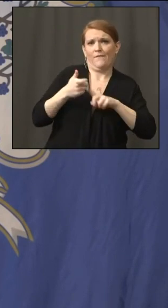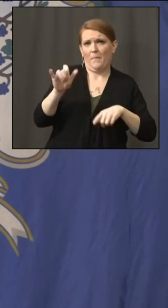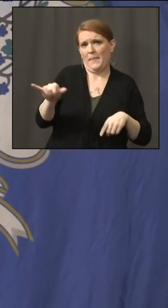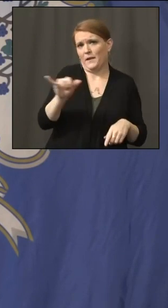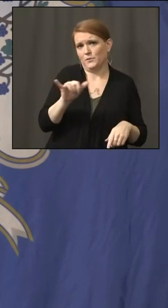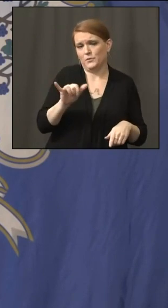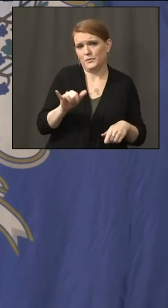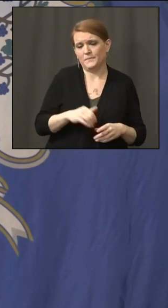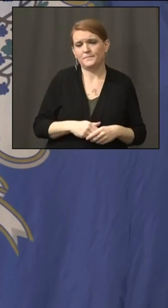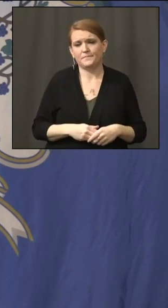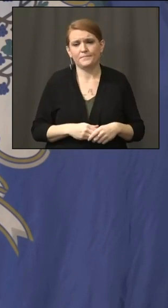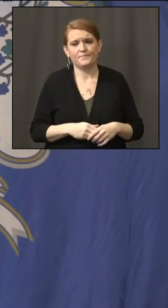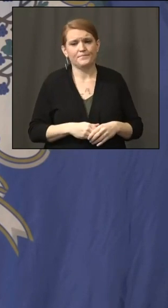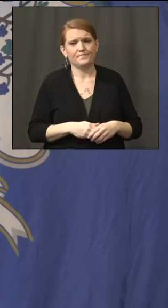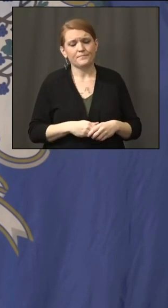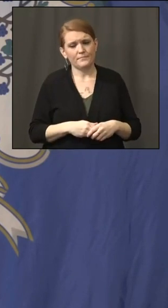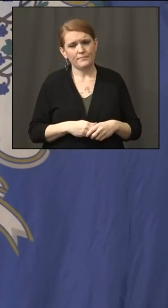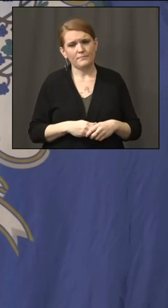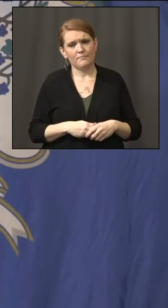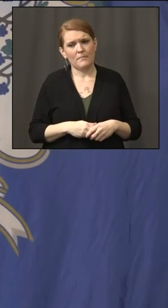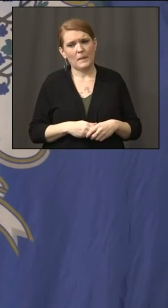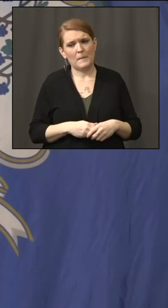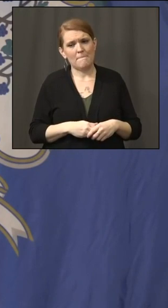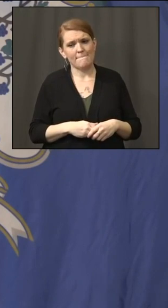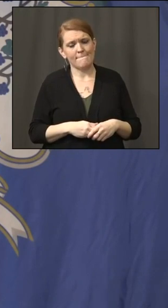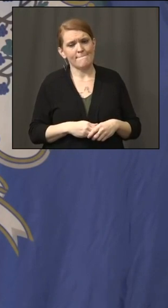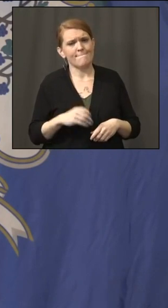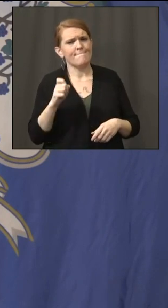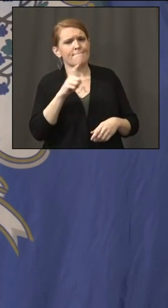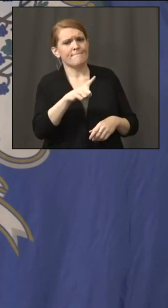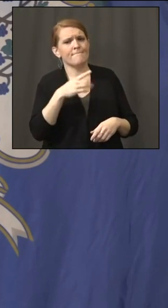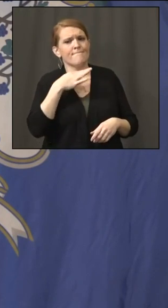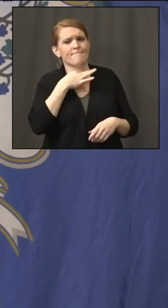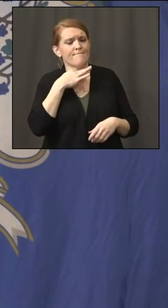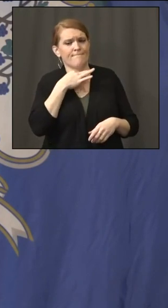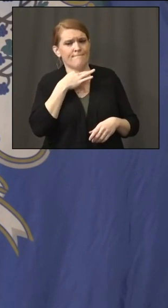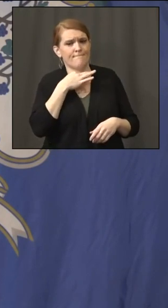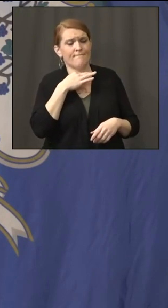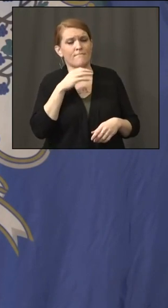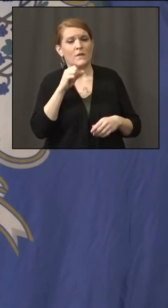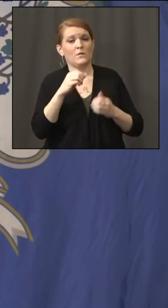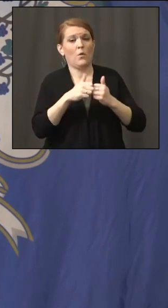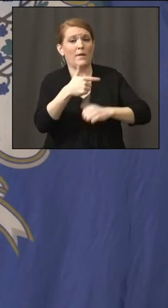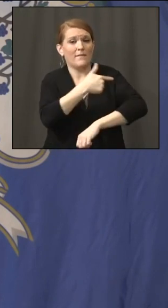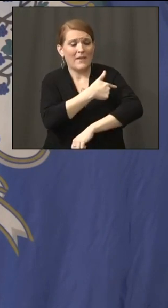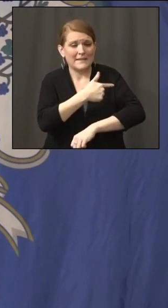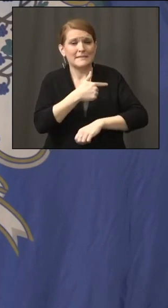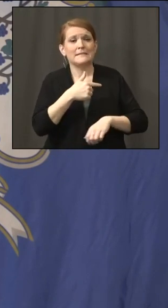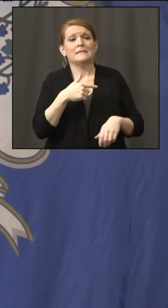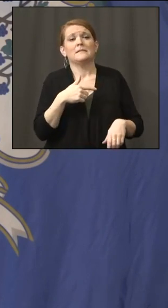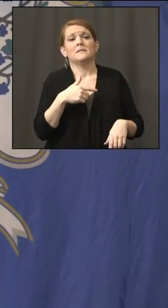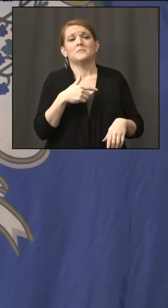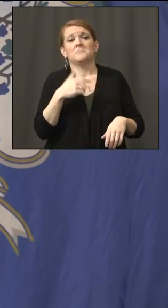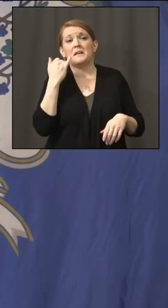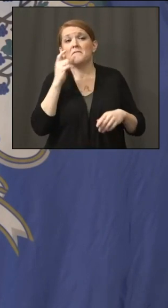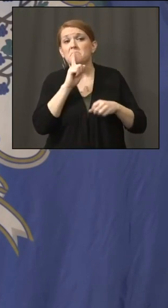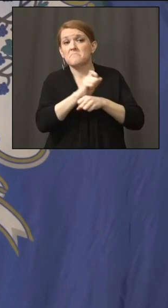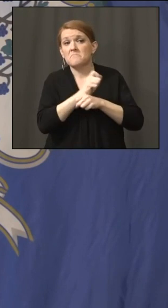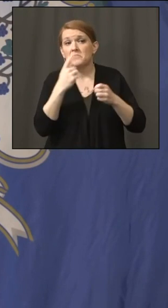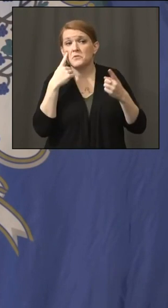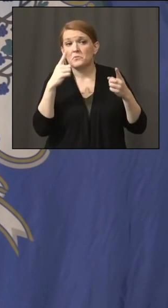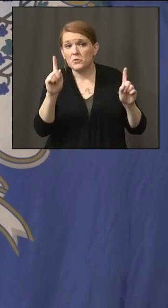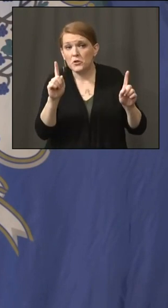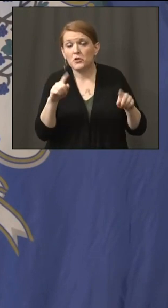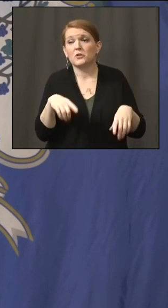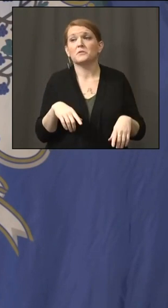the infectivity rate of it and the infection rate that we're currently seeing, wondering if now if you think now is